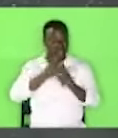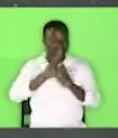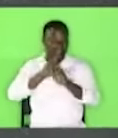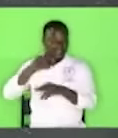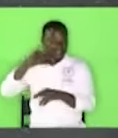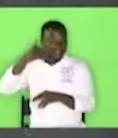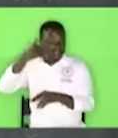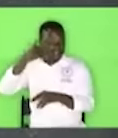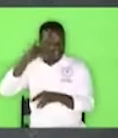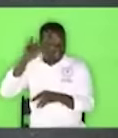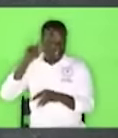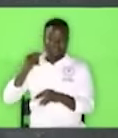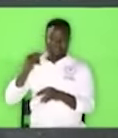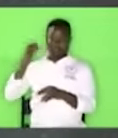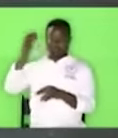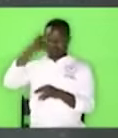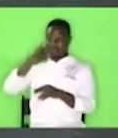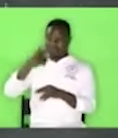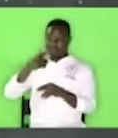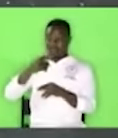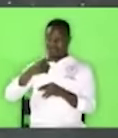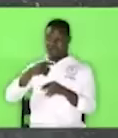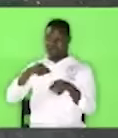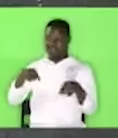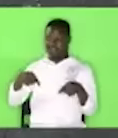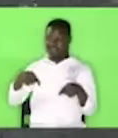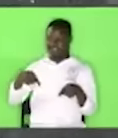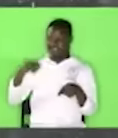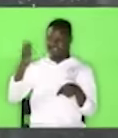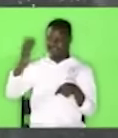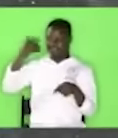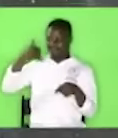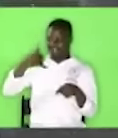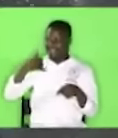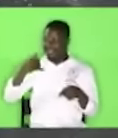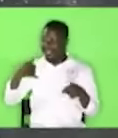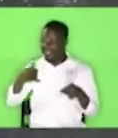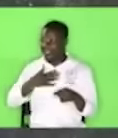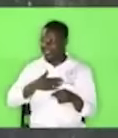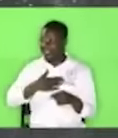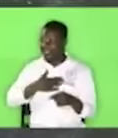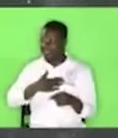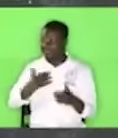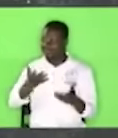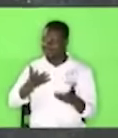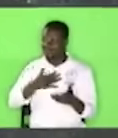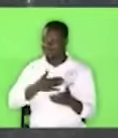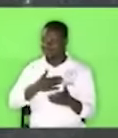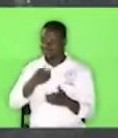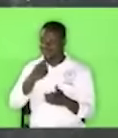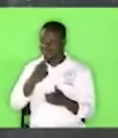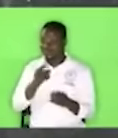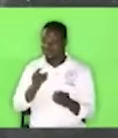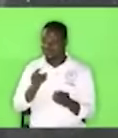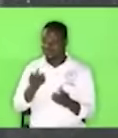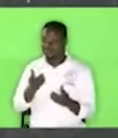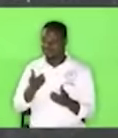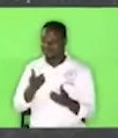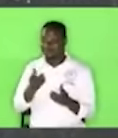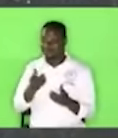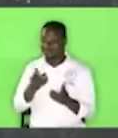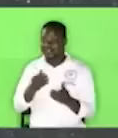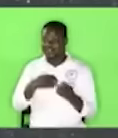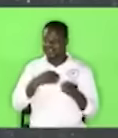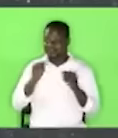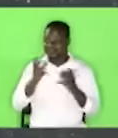you realize that you begin to shake. Say, hello, can I ask the manager to